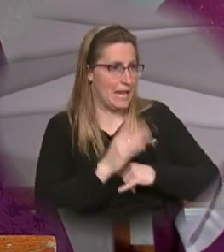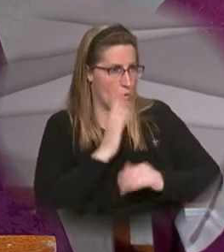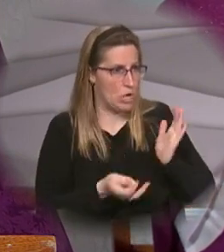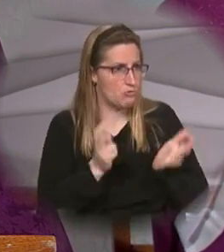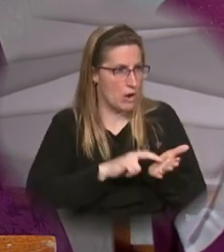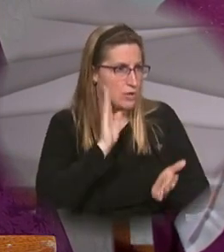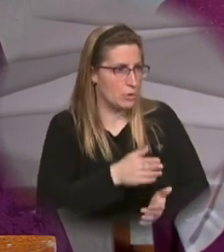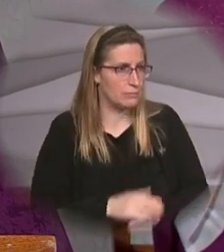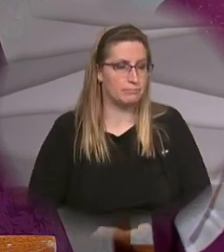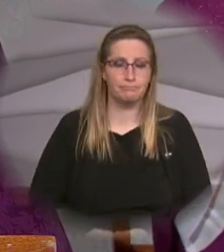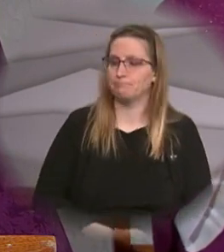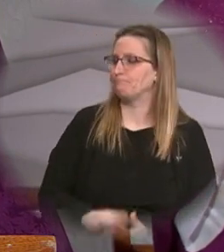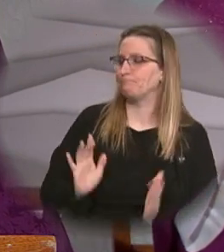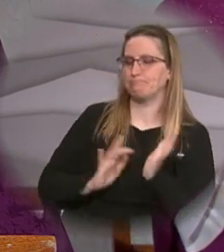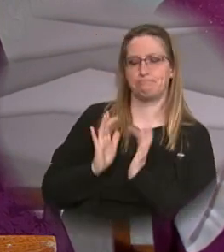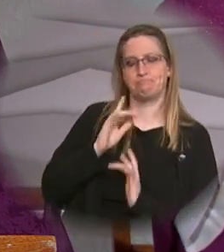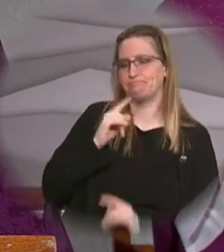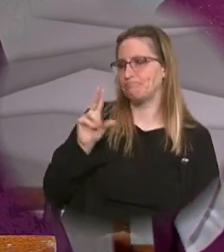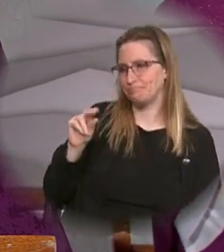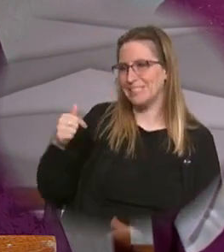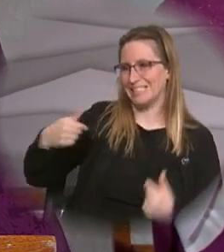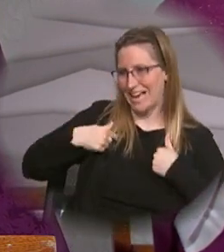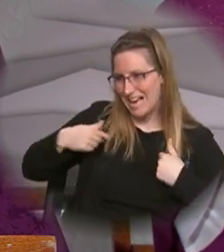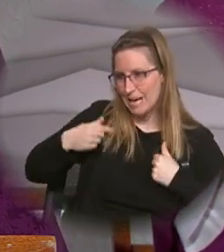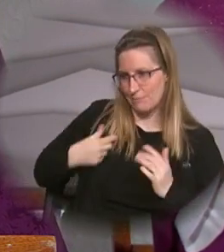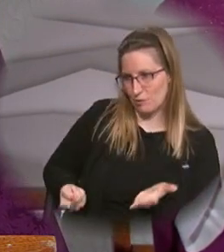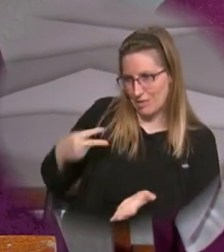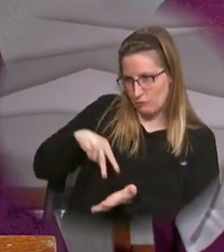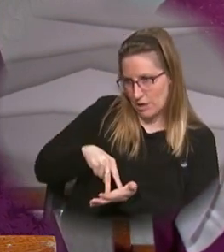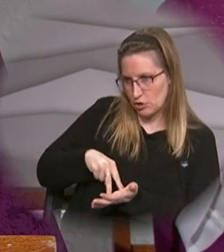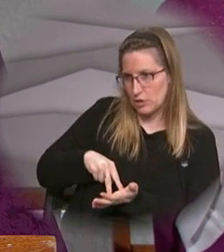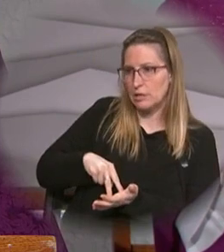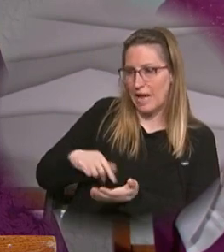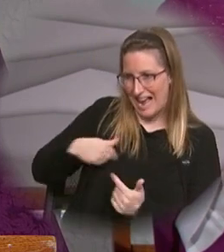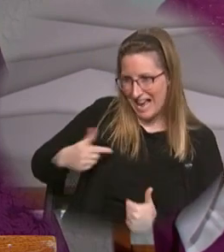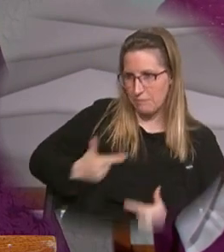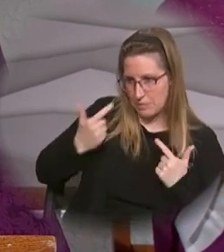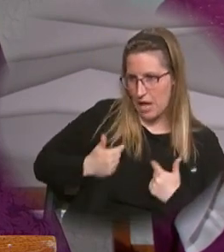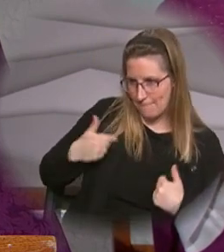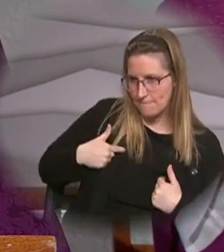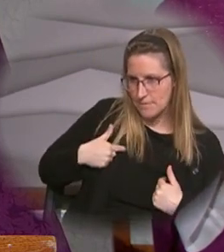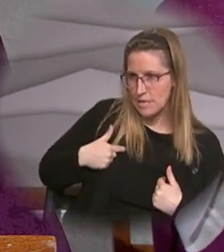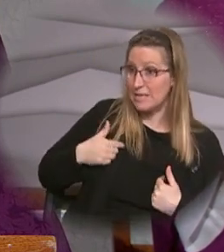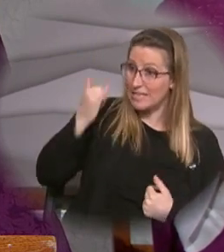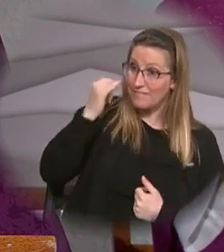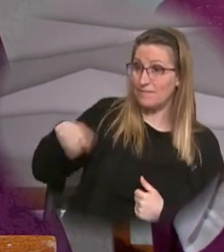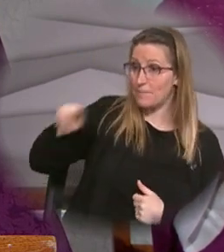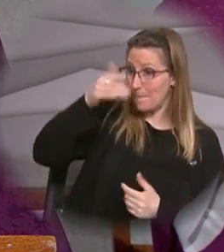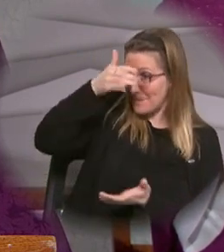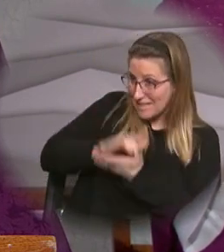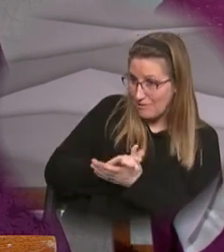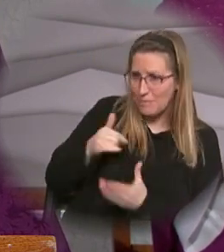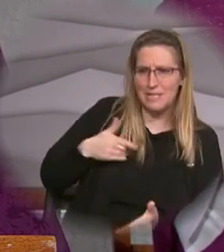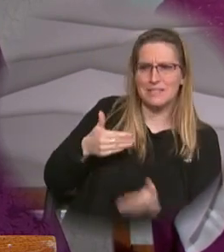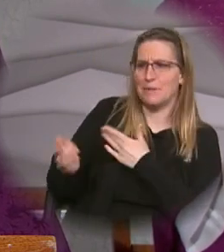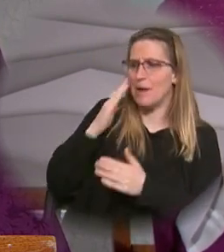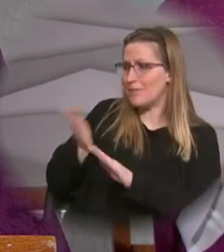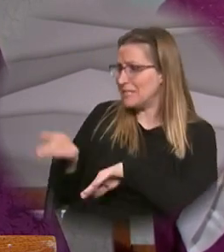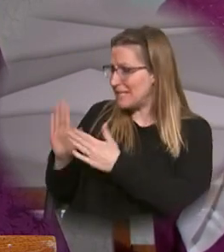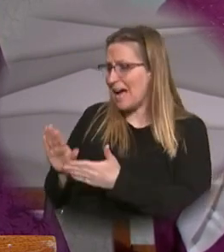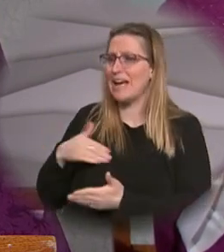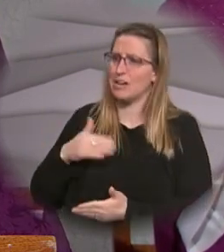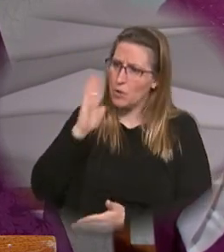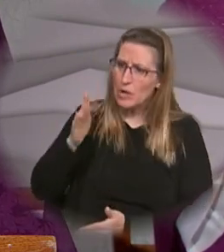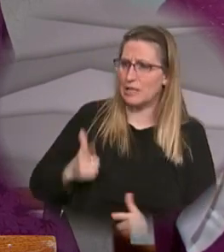Jesus told her I am the resurrection and the life whoever believes in me even if he dies will